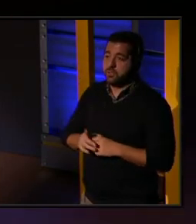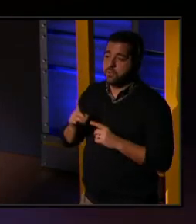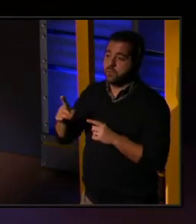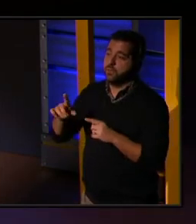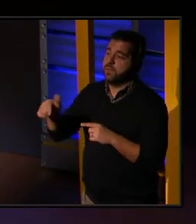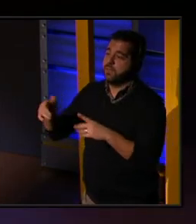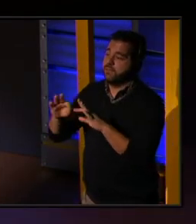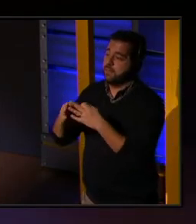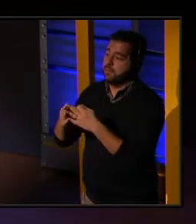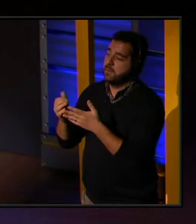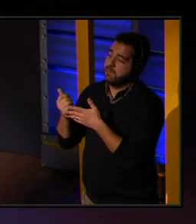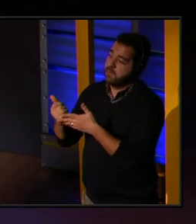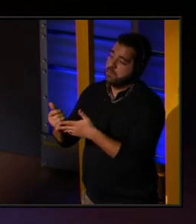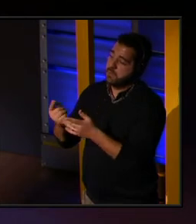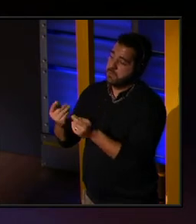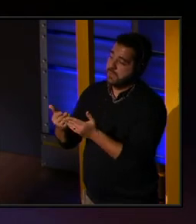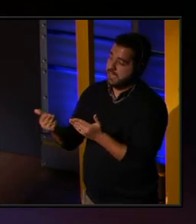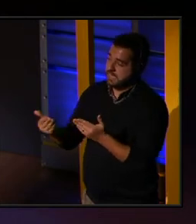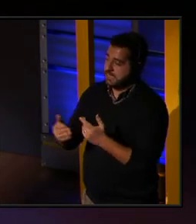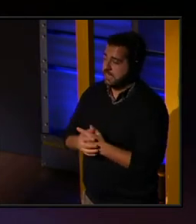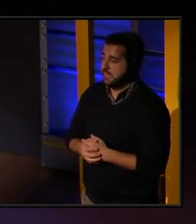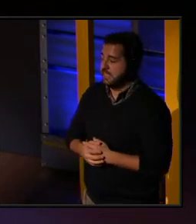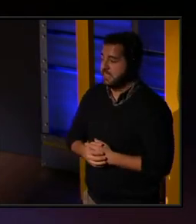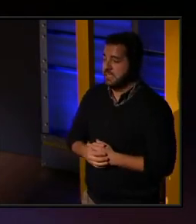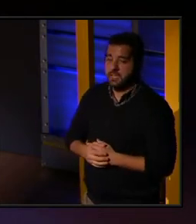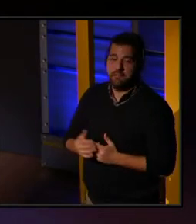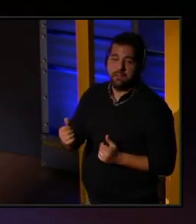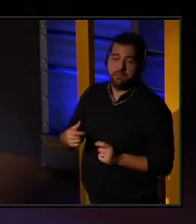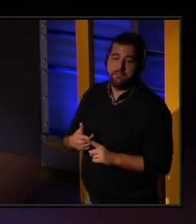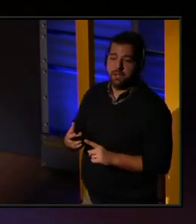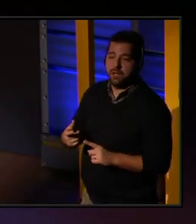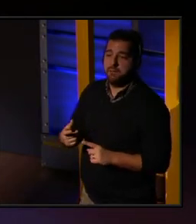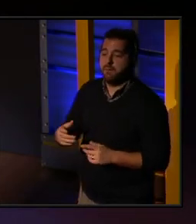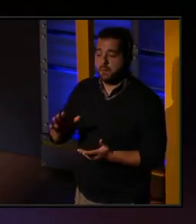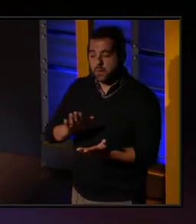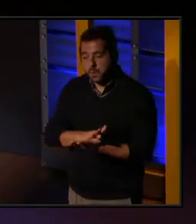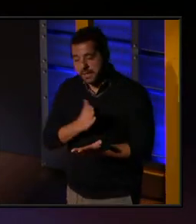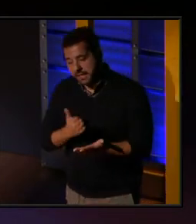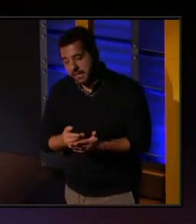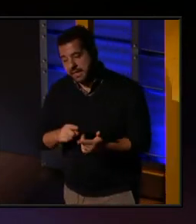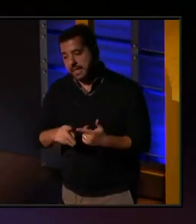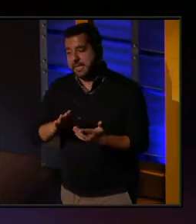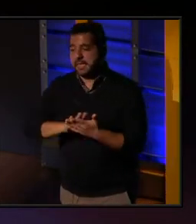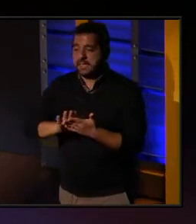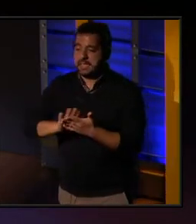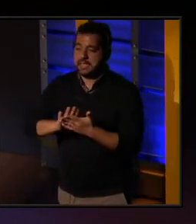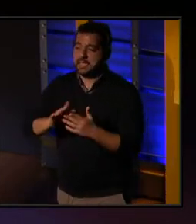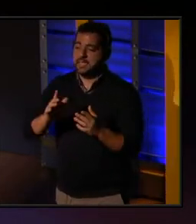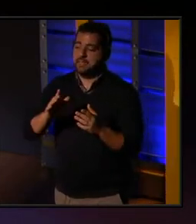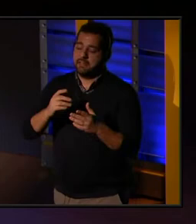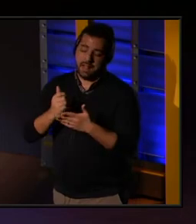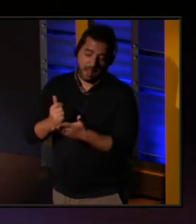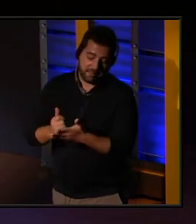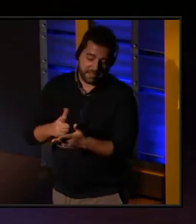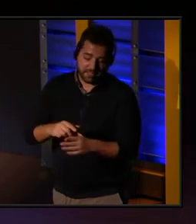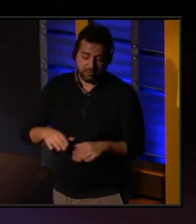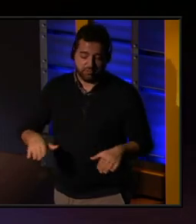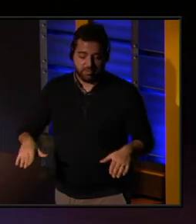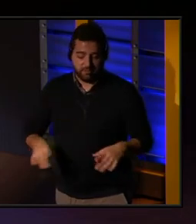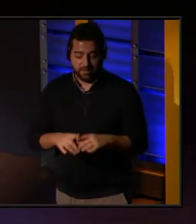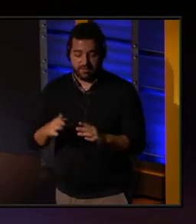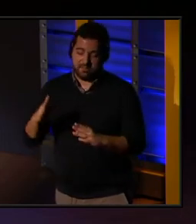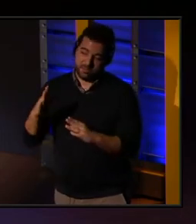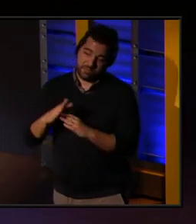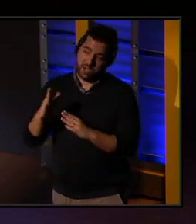and help and do things. And so that could be from cooking to cleaning to helping with the children. But ultimately,